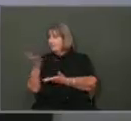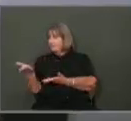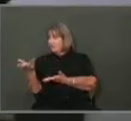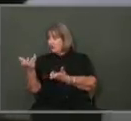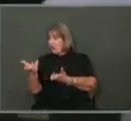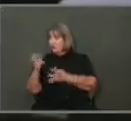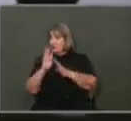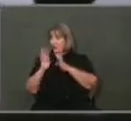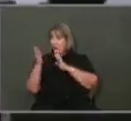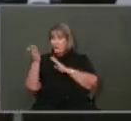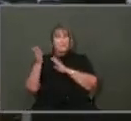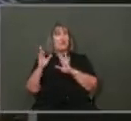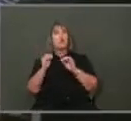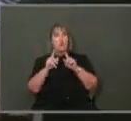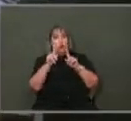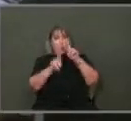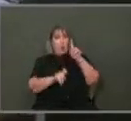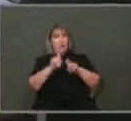Okay. Questions.